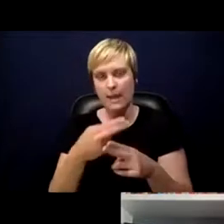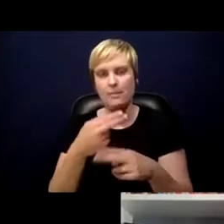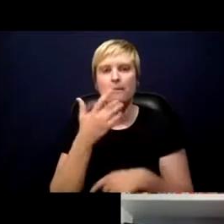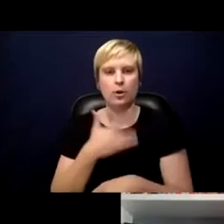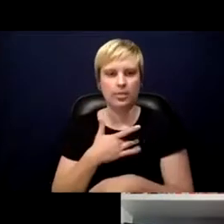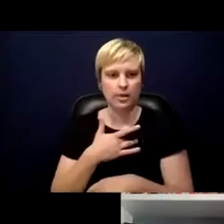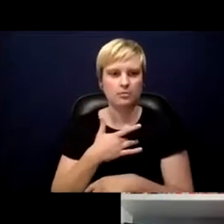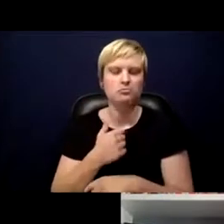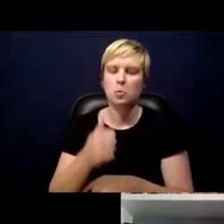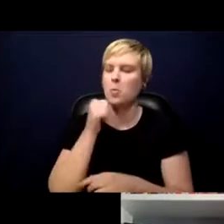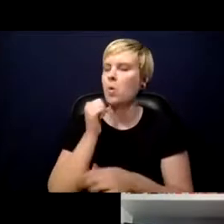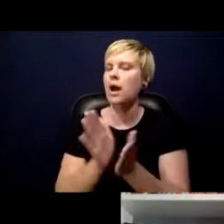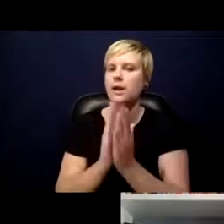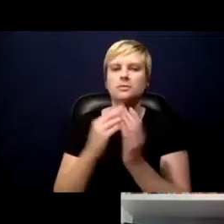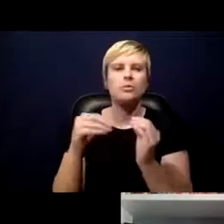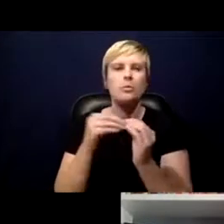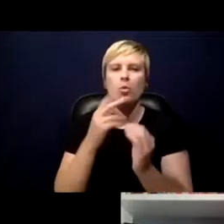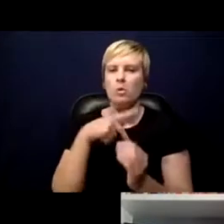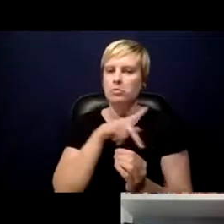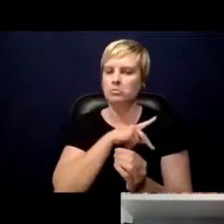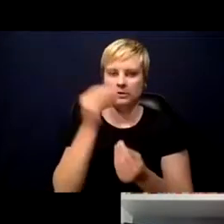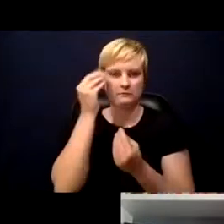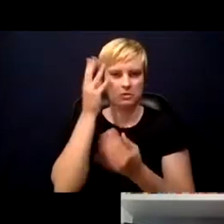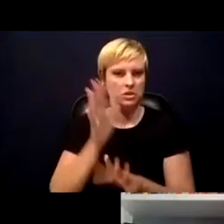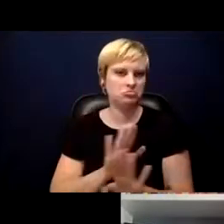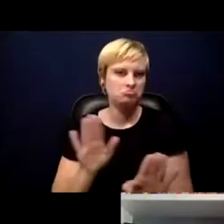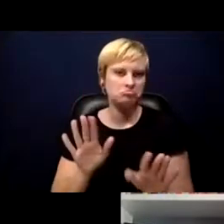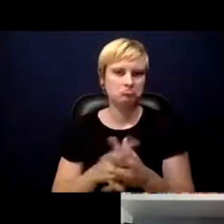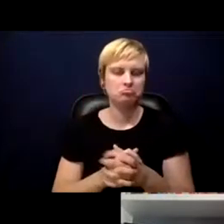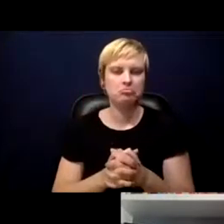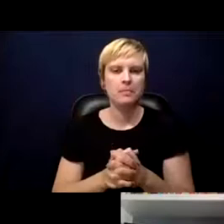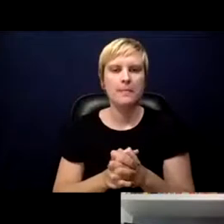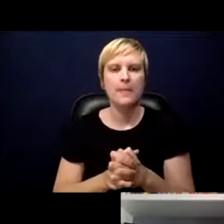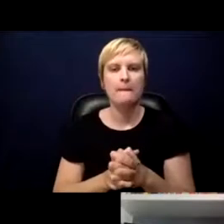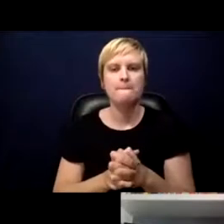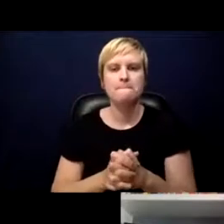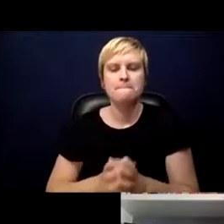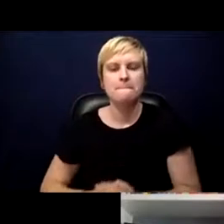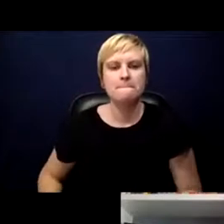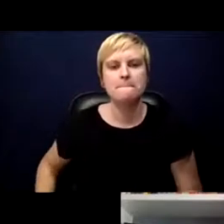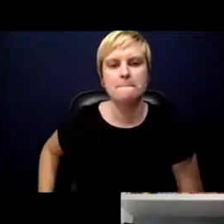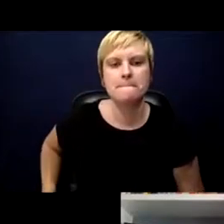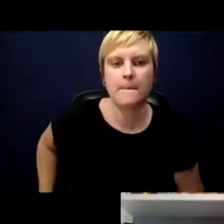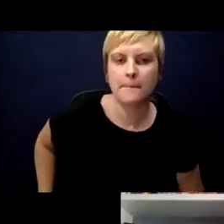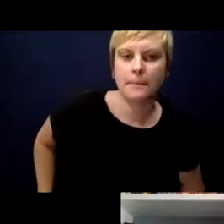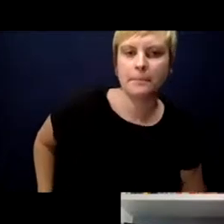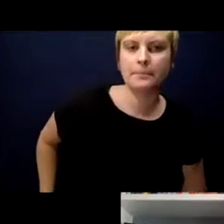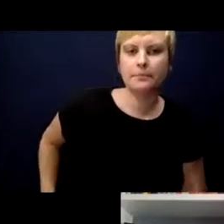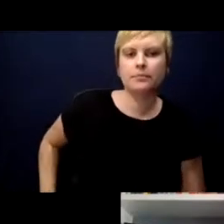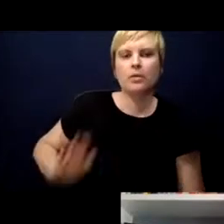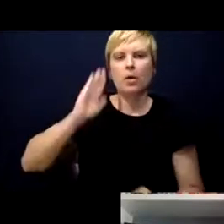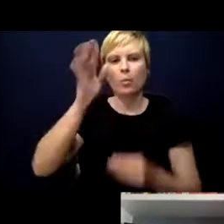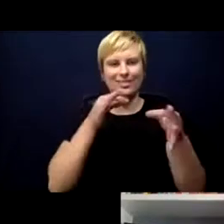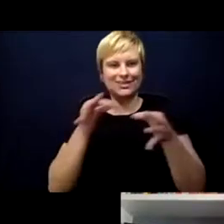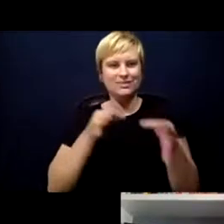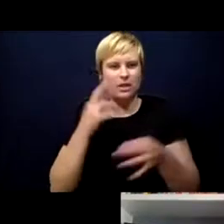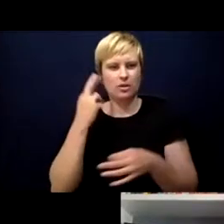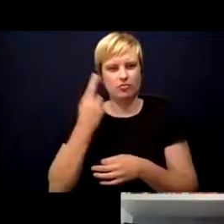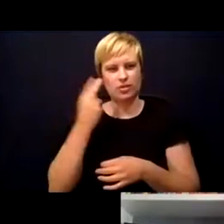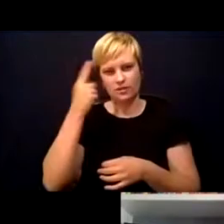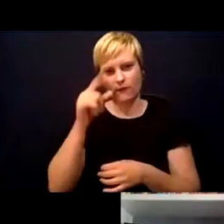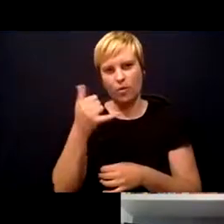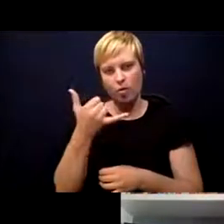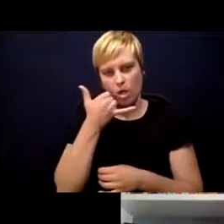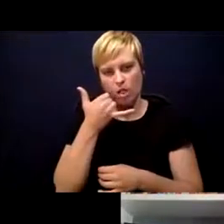for any other personal information. We will explain to you the reason of the call. We will